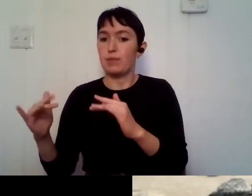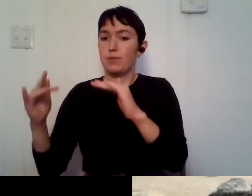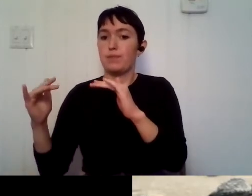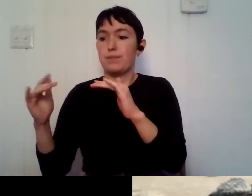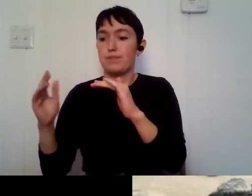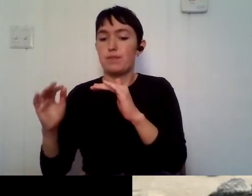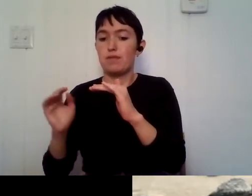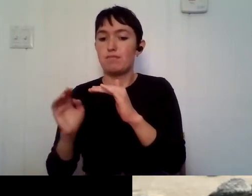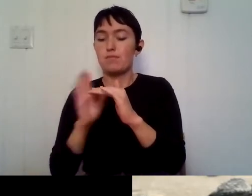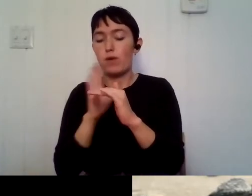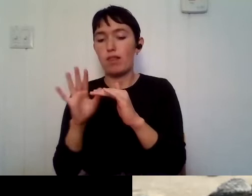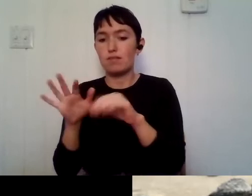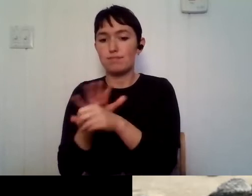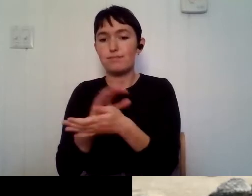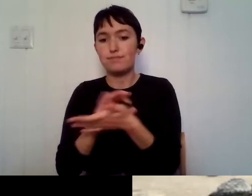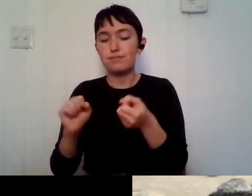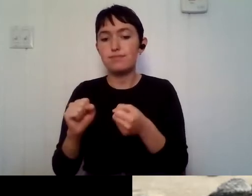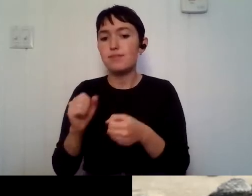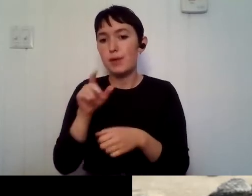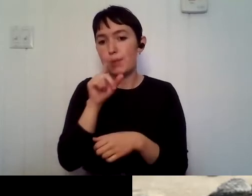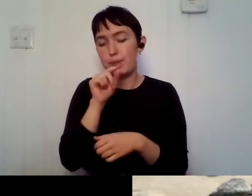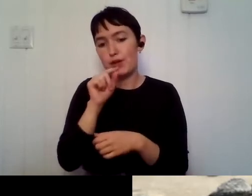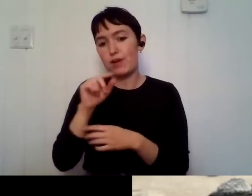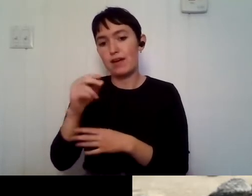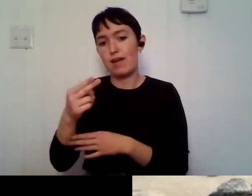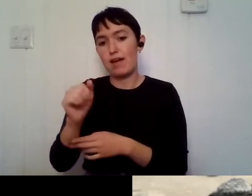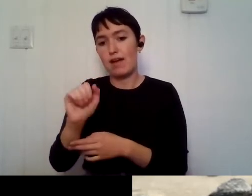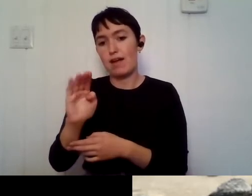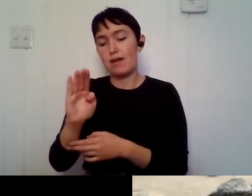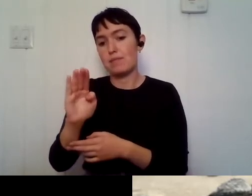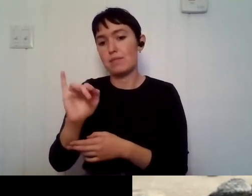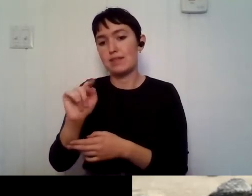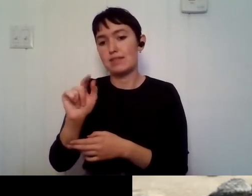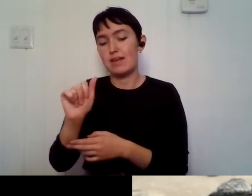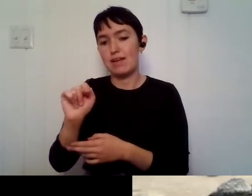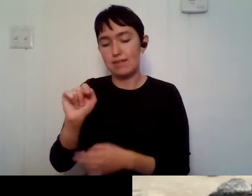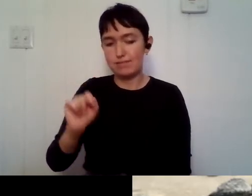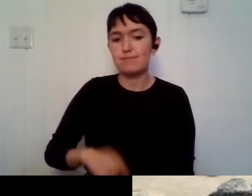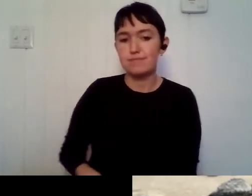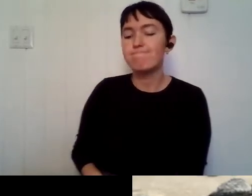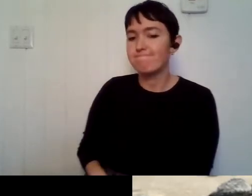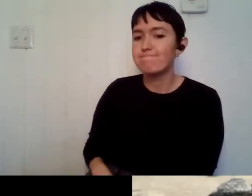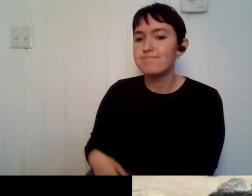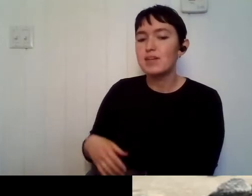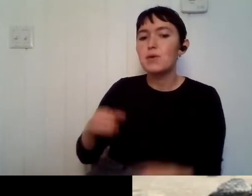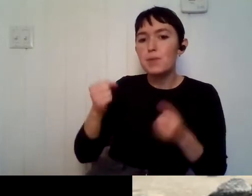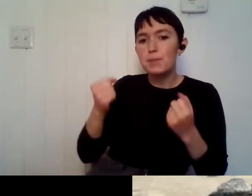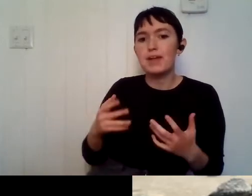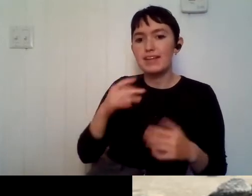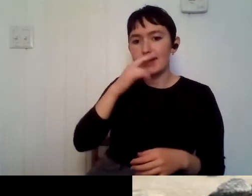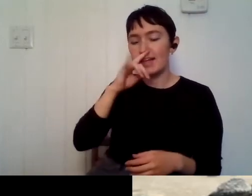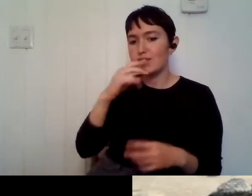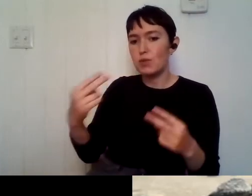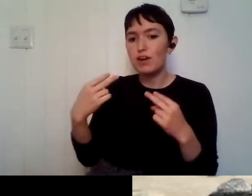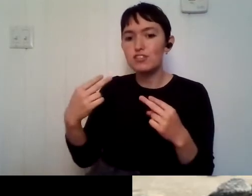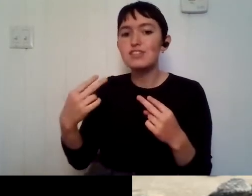Right. All right. Thank you for that. Um, so there's a lot of kids at home watching this, and people here care about conservation because they showed up to the